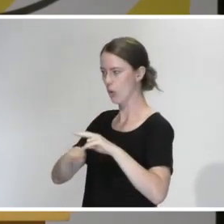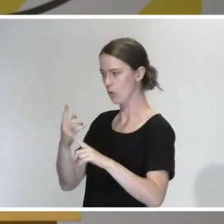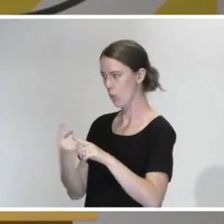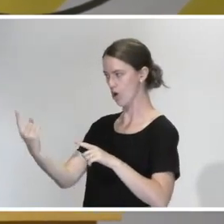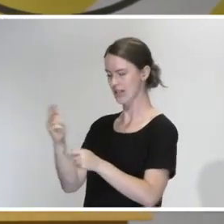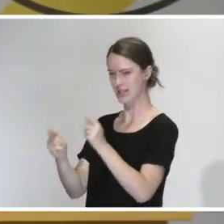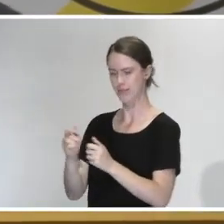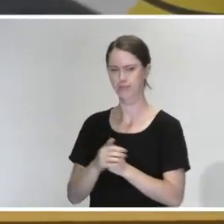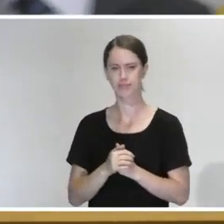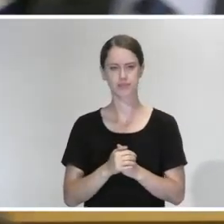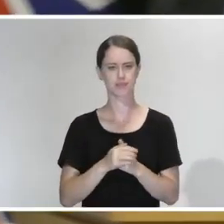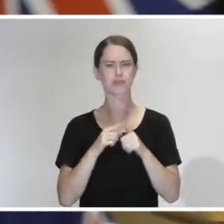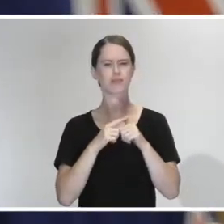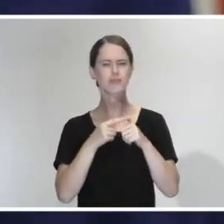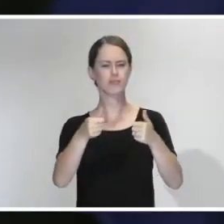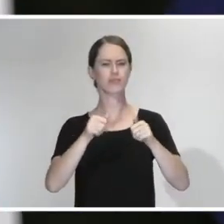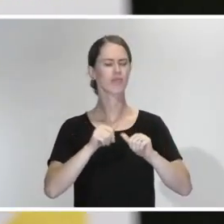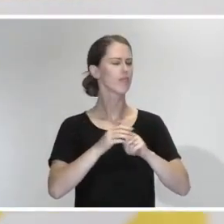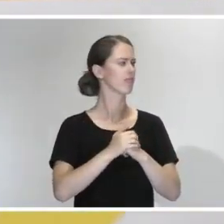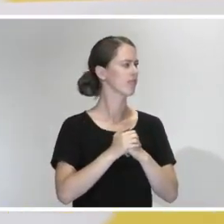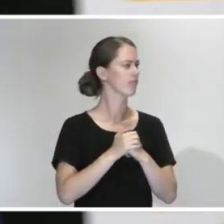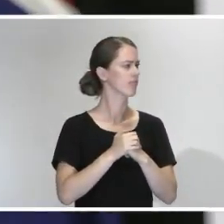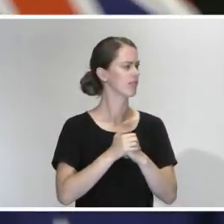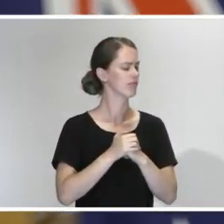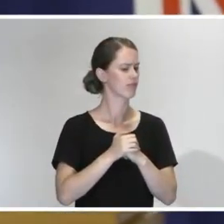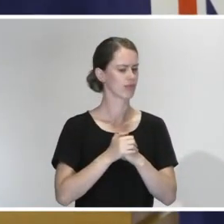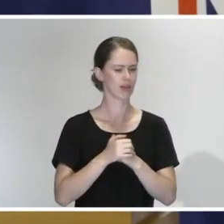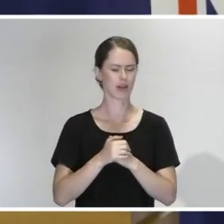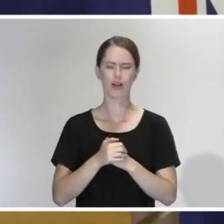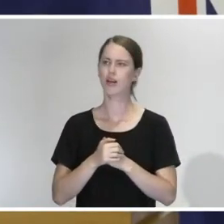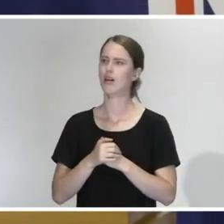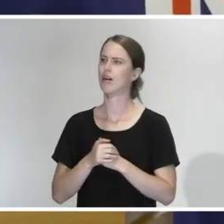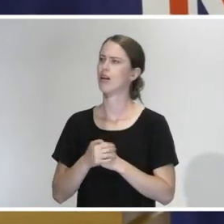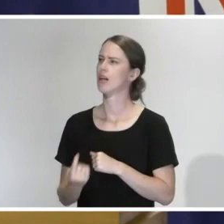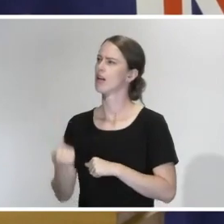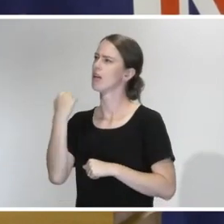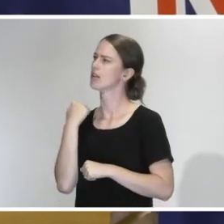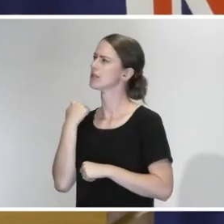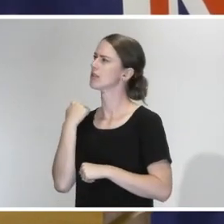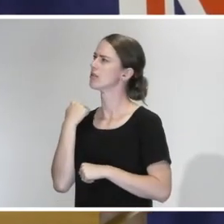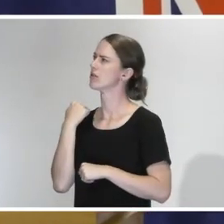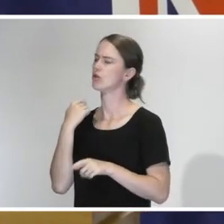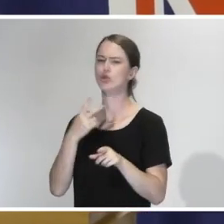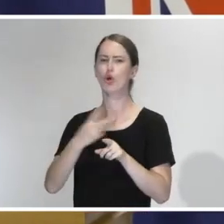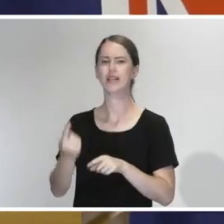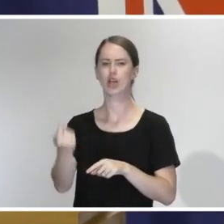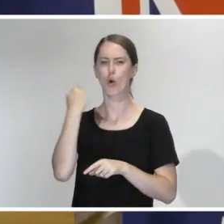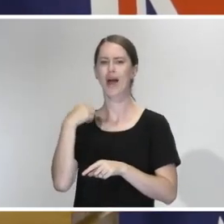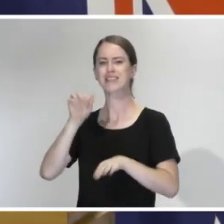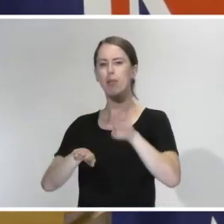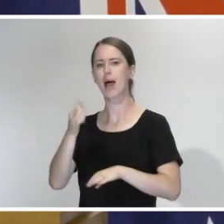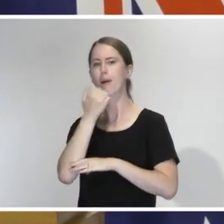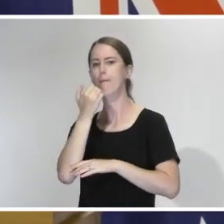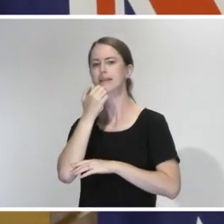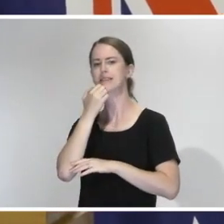that I think the last time we had positive cases at this level was roughly two weeks ago, so that's